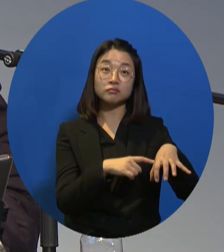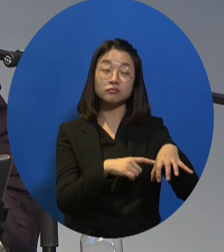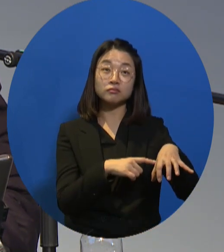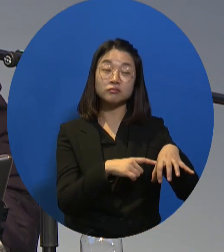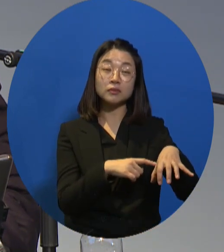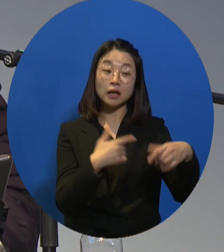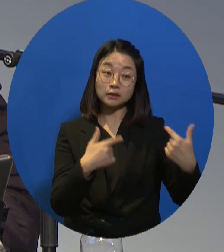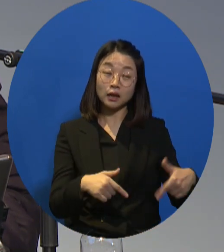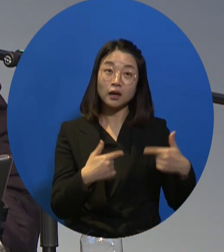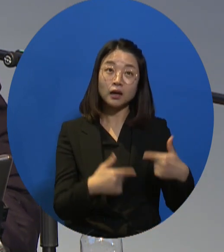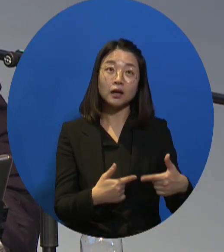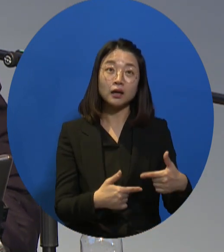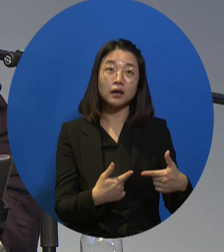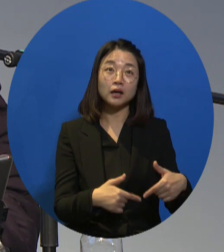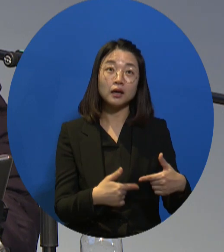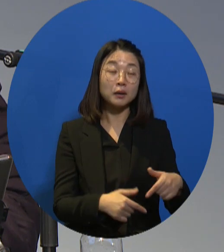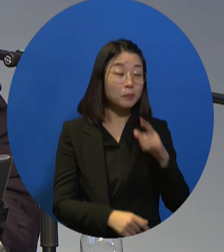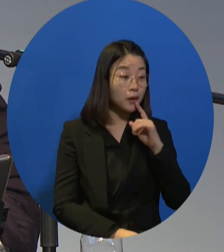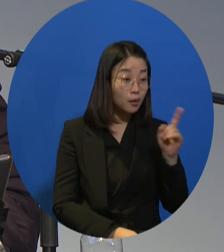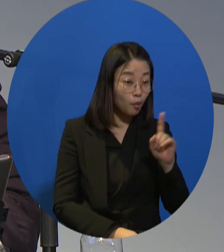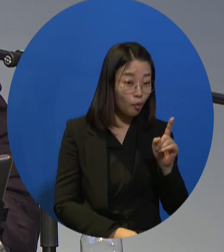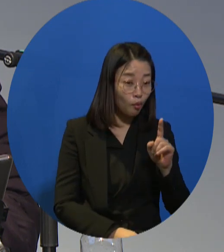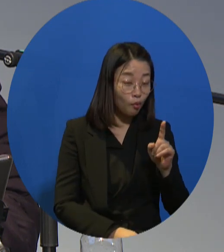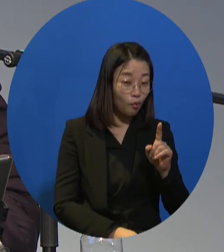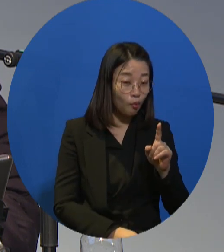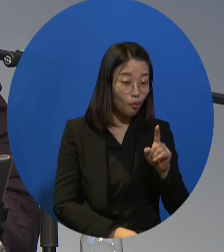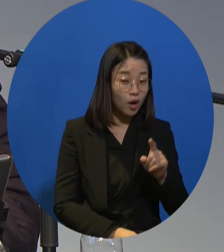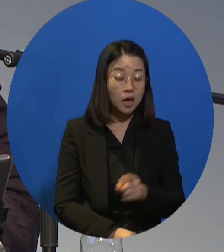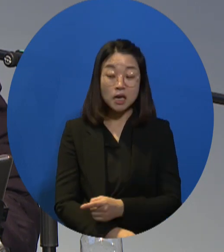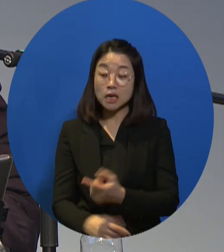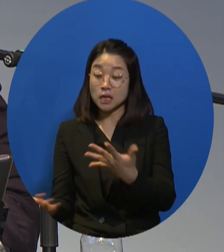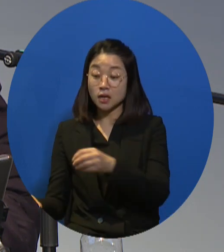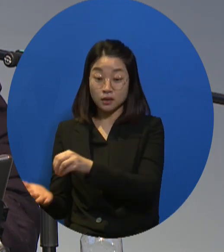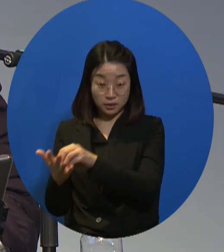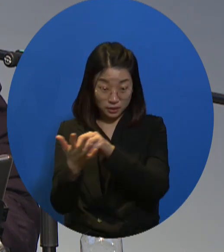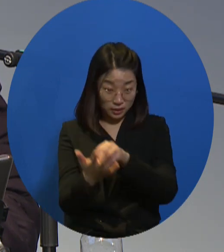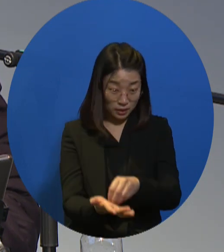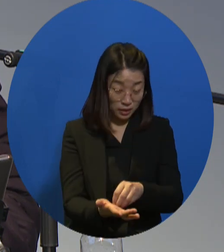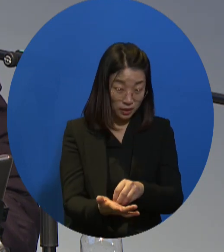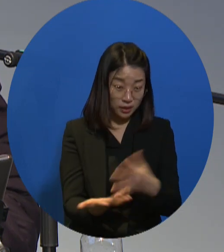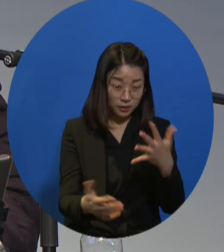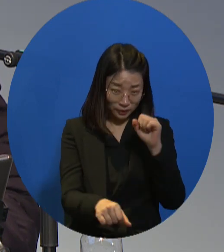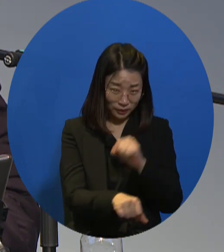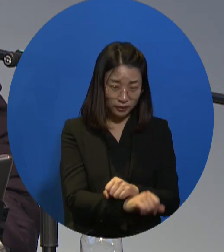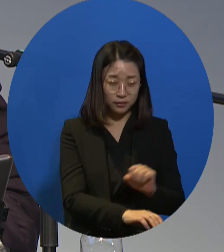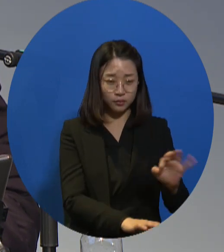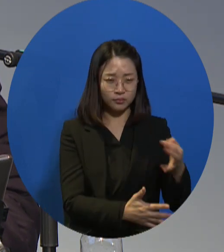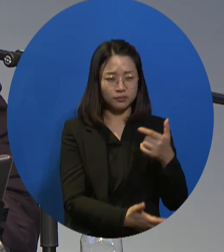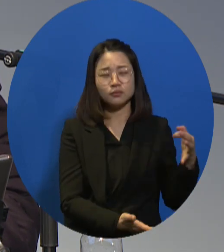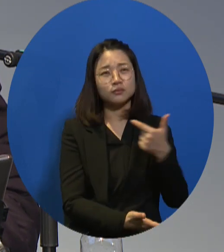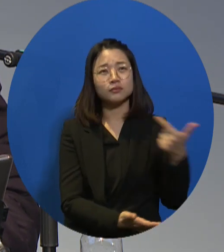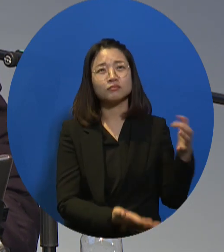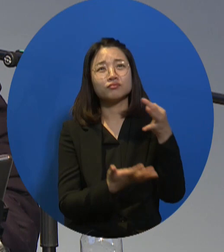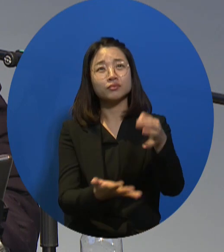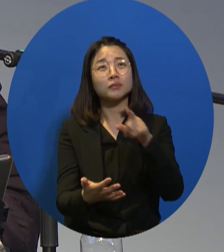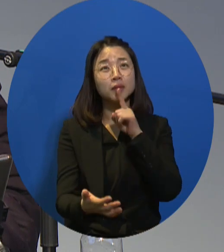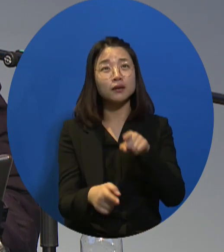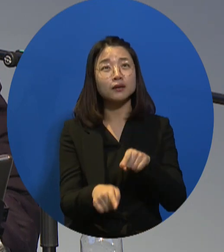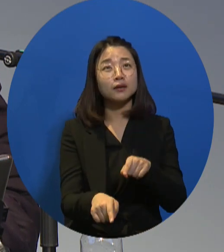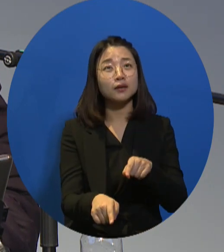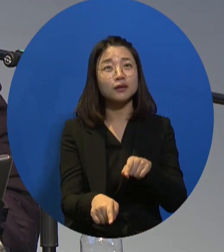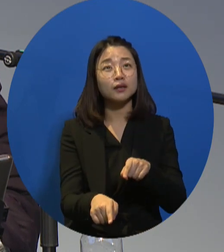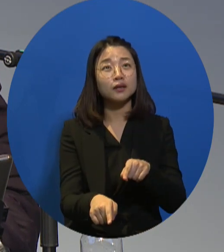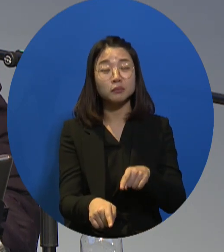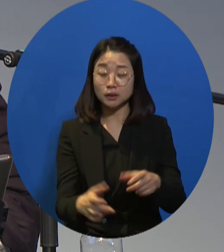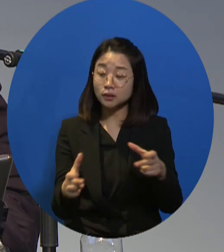And in our society, we tend to focus on productivity and efficiency. So